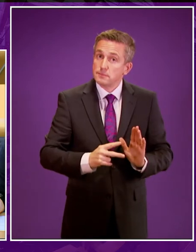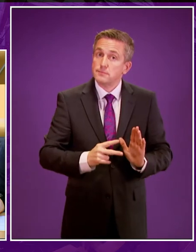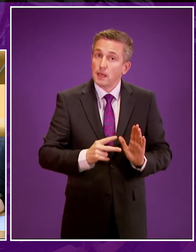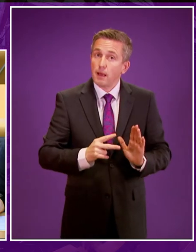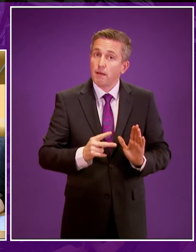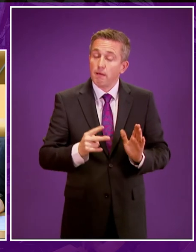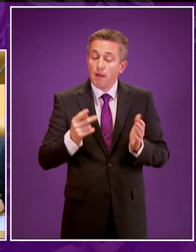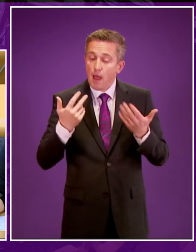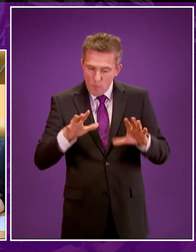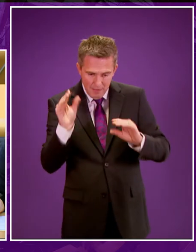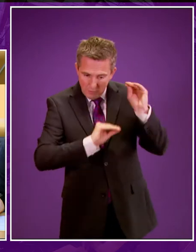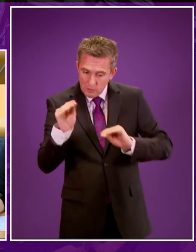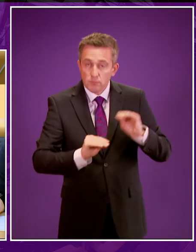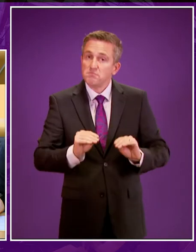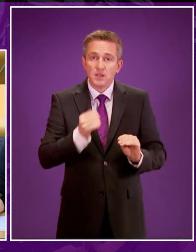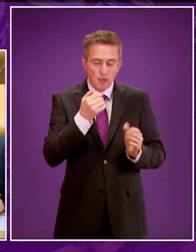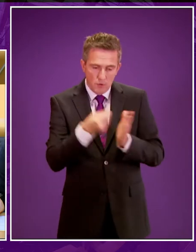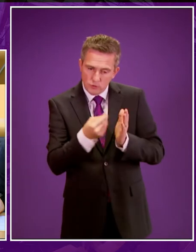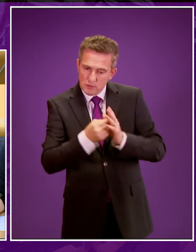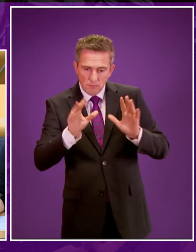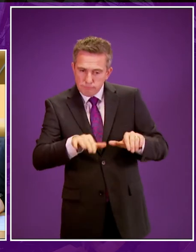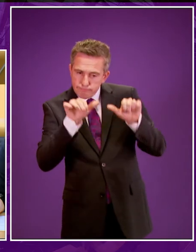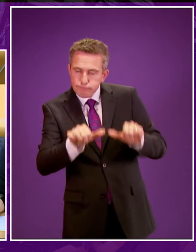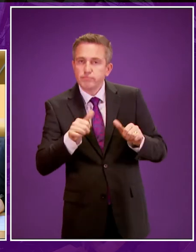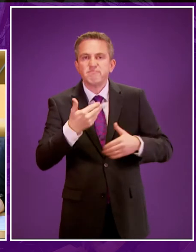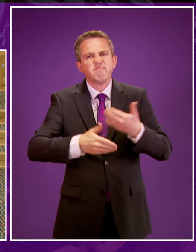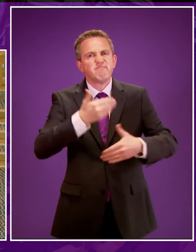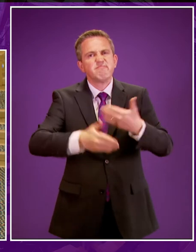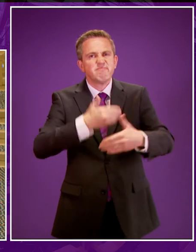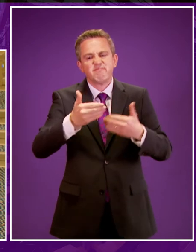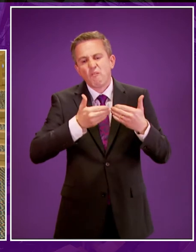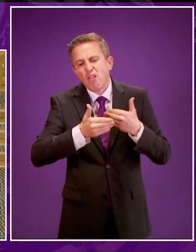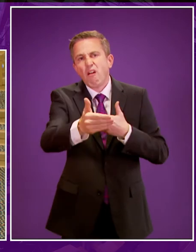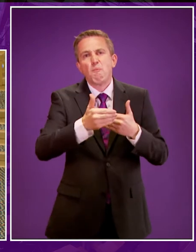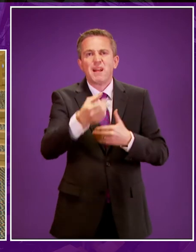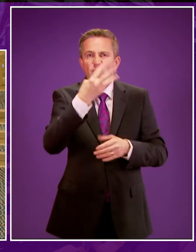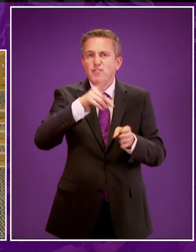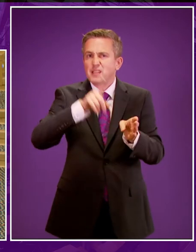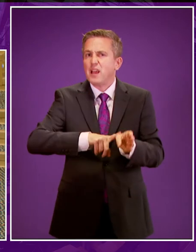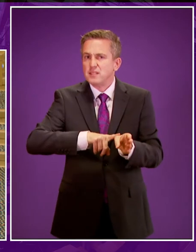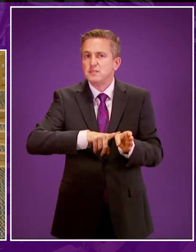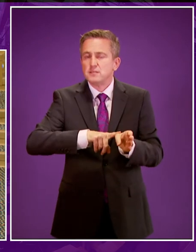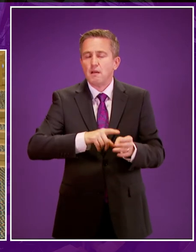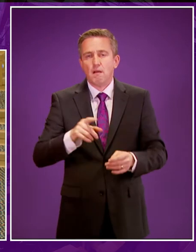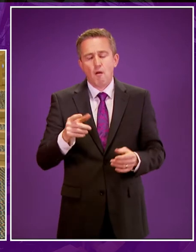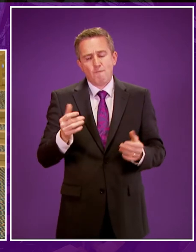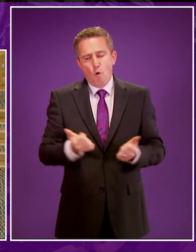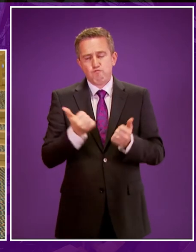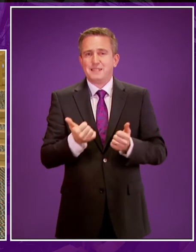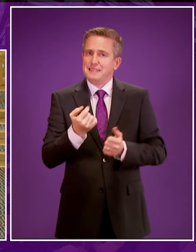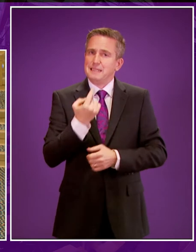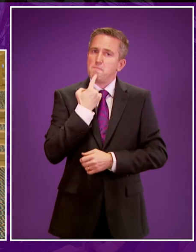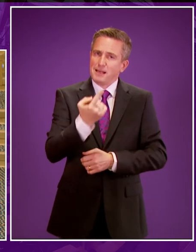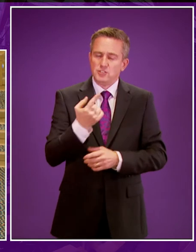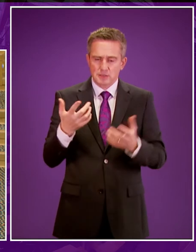forward and are fully budgeted for within the work that the Scottish Government will be doing over the coming three years, which I've identified in relation